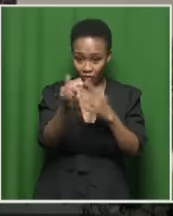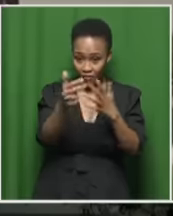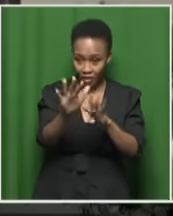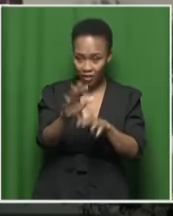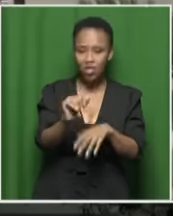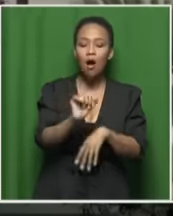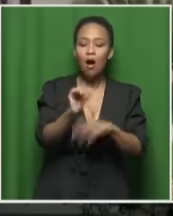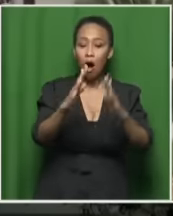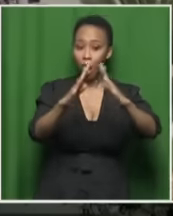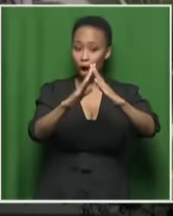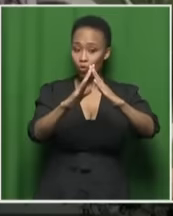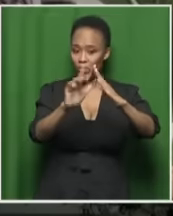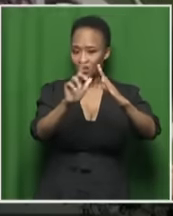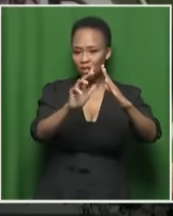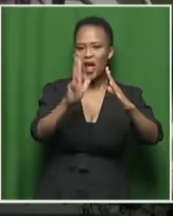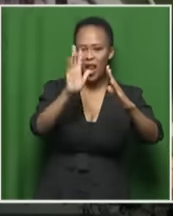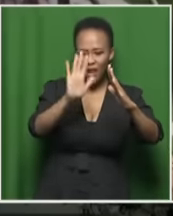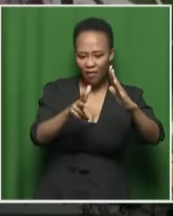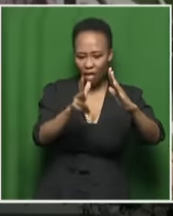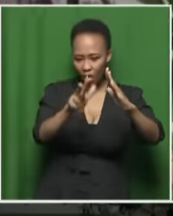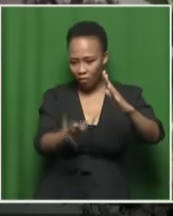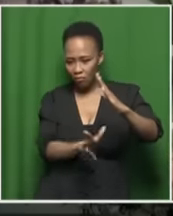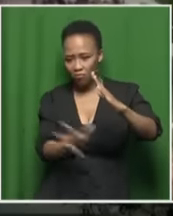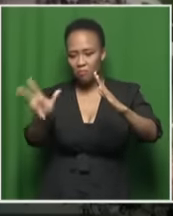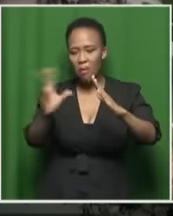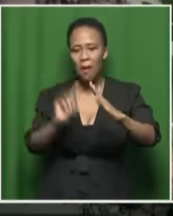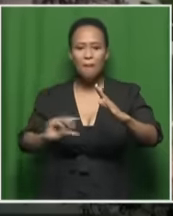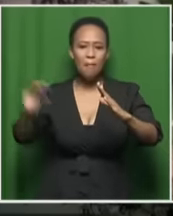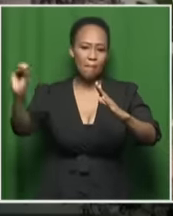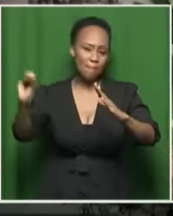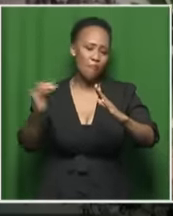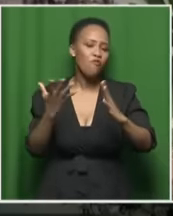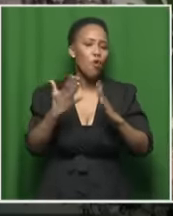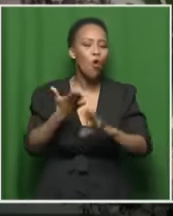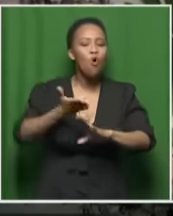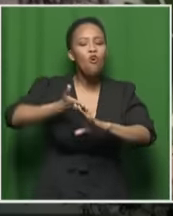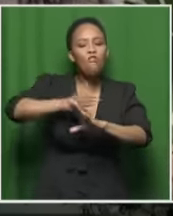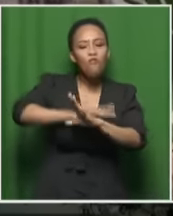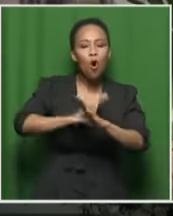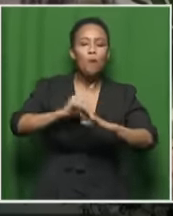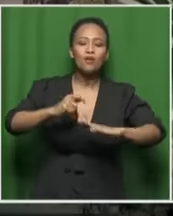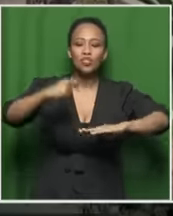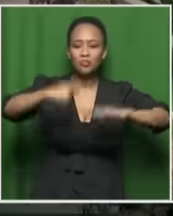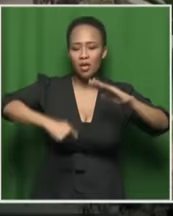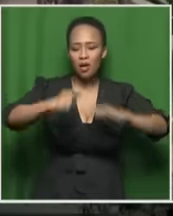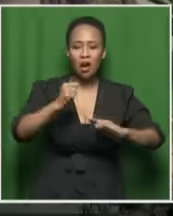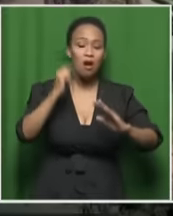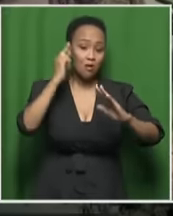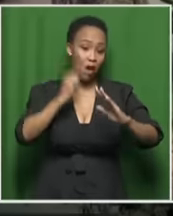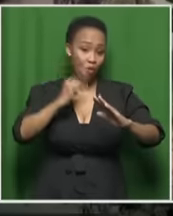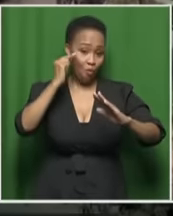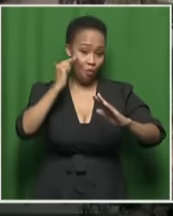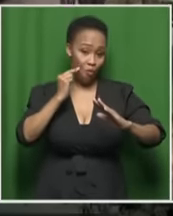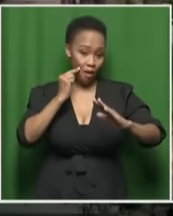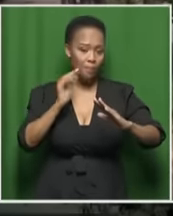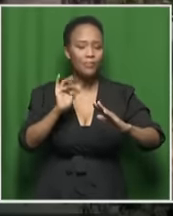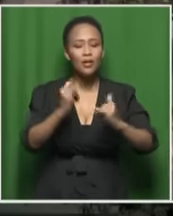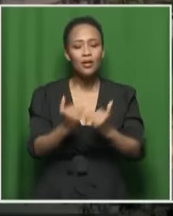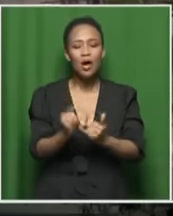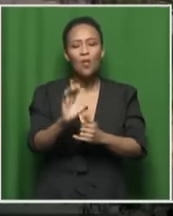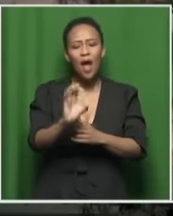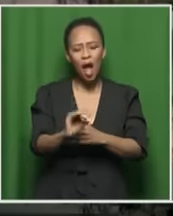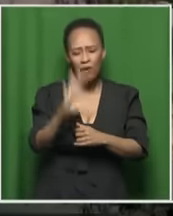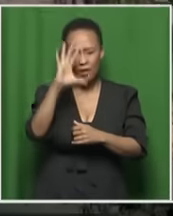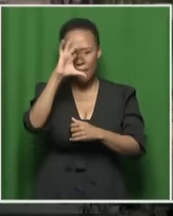of the former speaker of the National Assembly, Nosi Viwe Mapisa Ngakula. All of this unfolding, of course, overnight speculation,